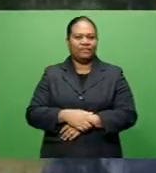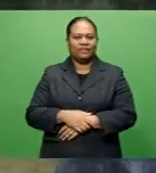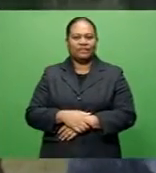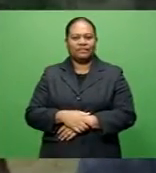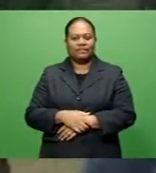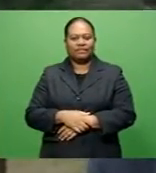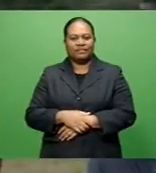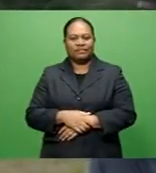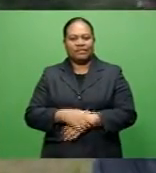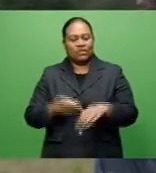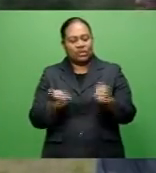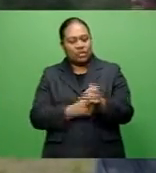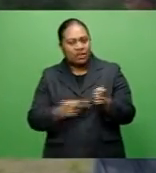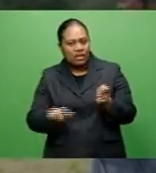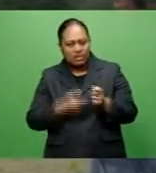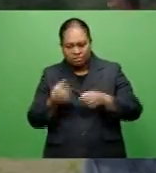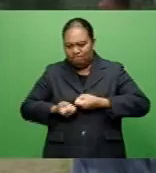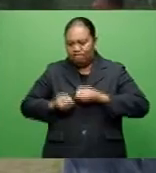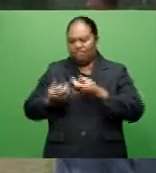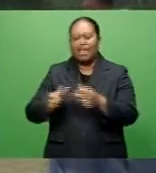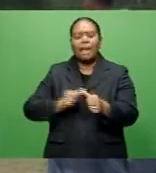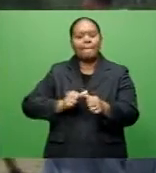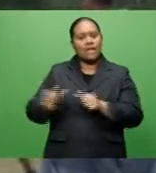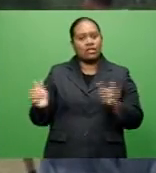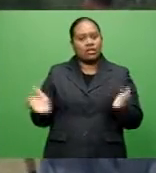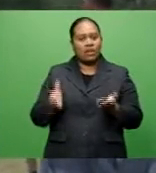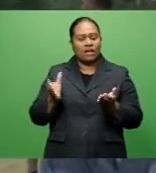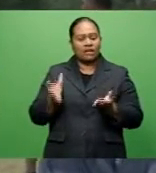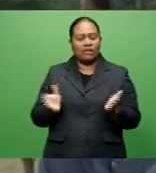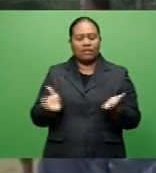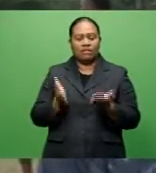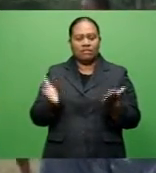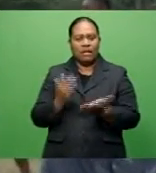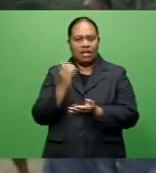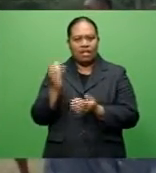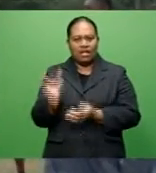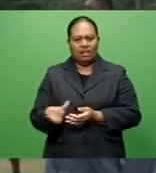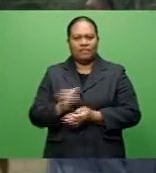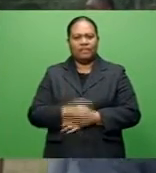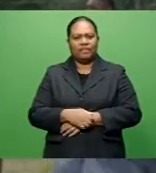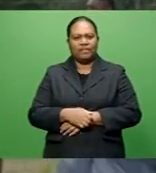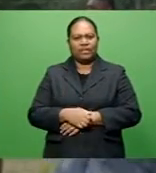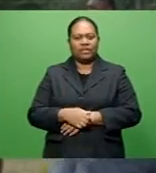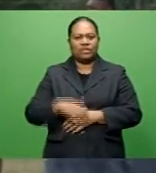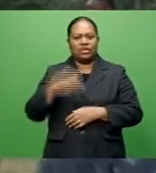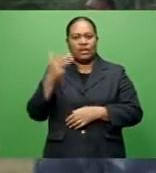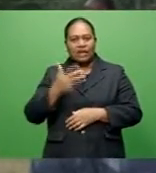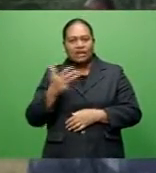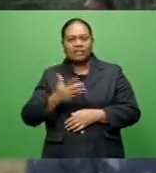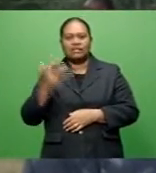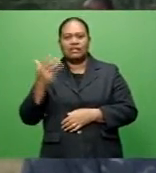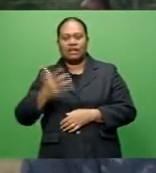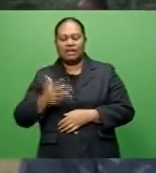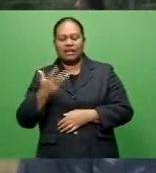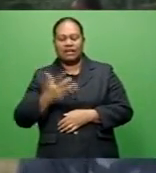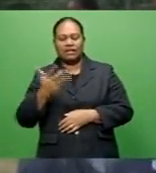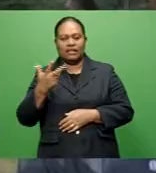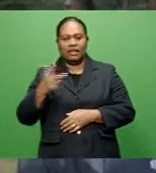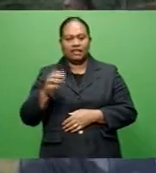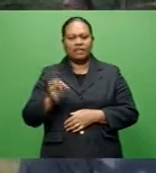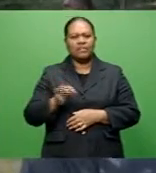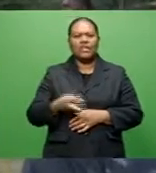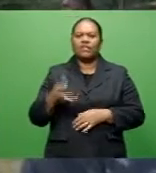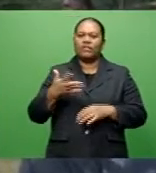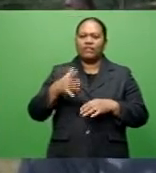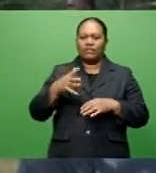province of Naita Asiri has produced some of the best rugby players in the country. For instance, the 1998 team that did own Adonai in 15th